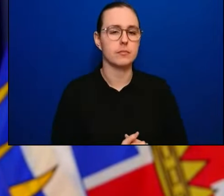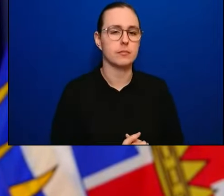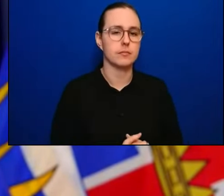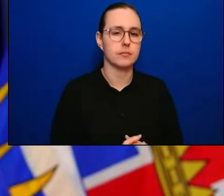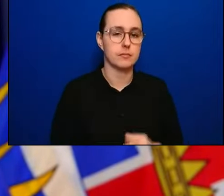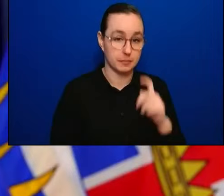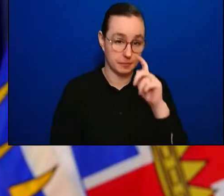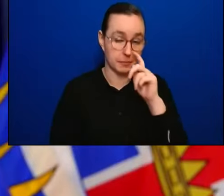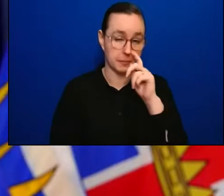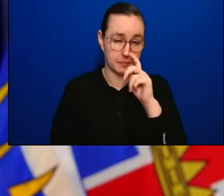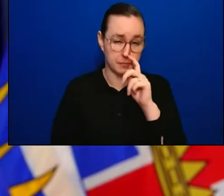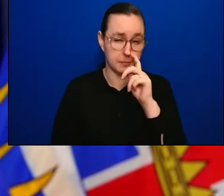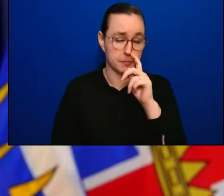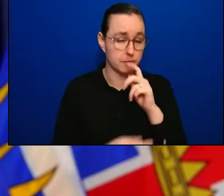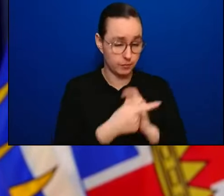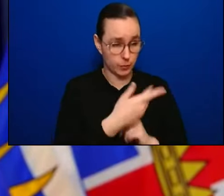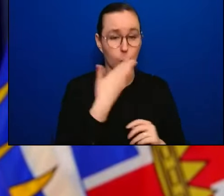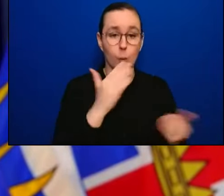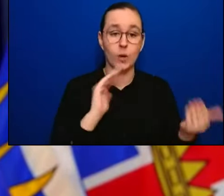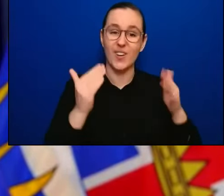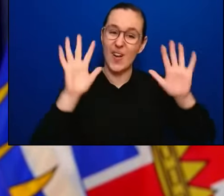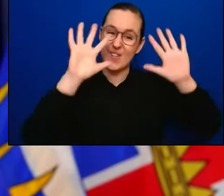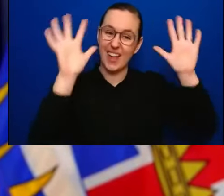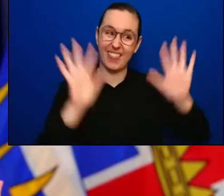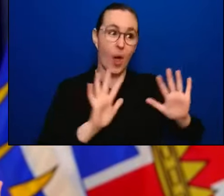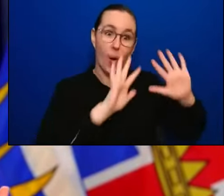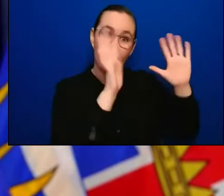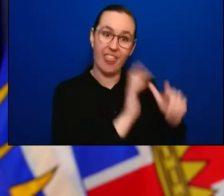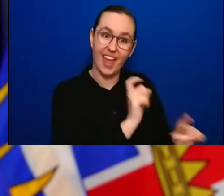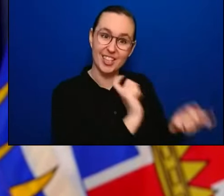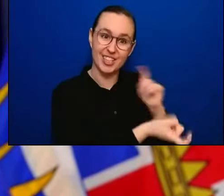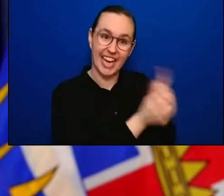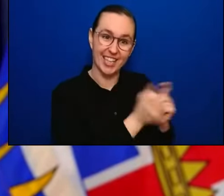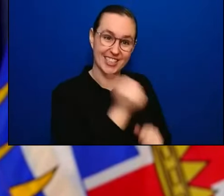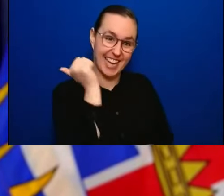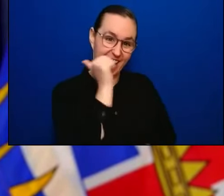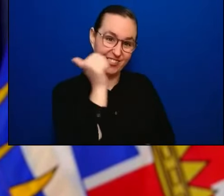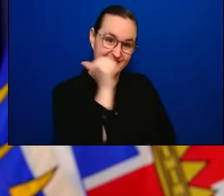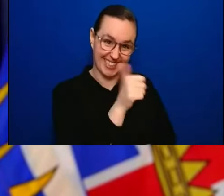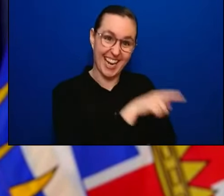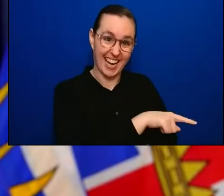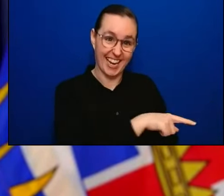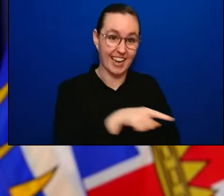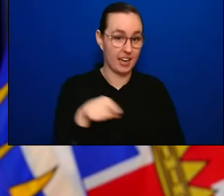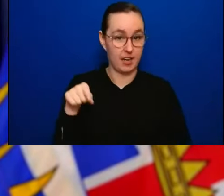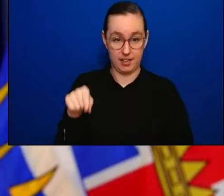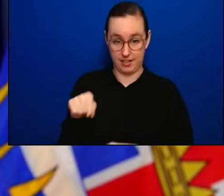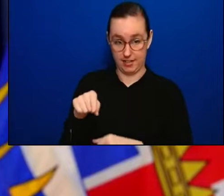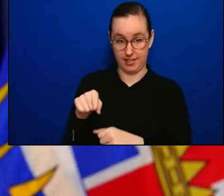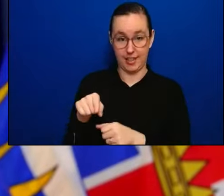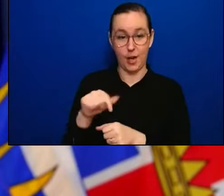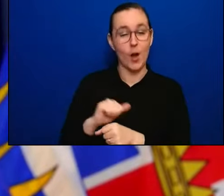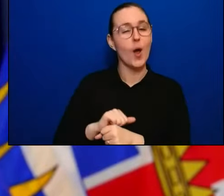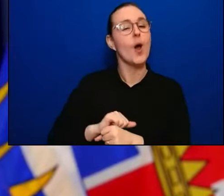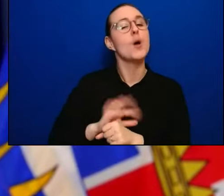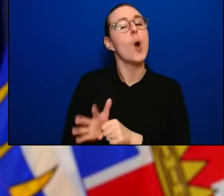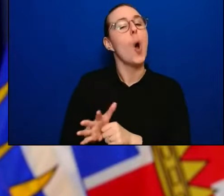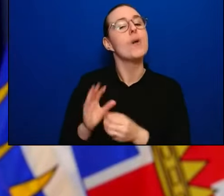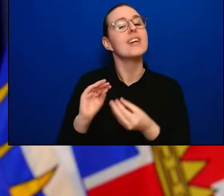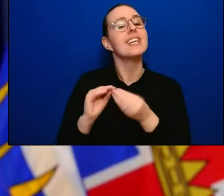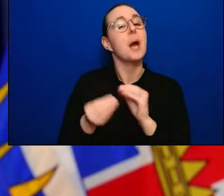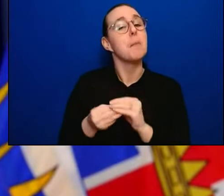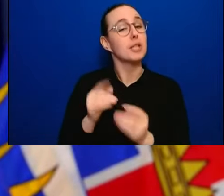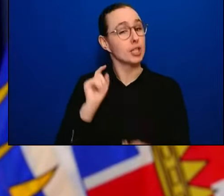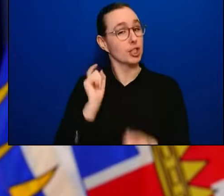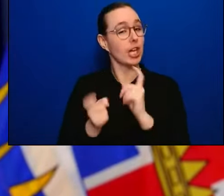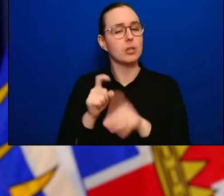change every day. It's more like climate as opposed to weather, what you're seeing every And so, yeah, it is important